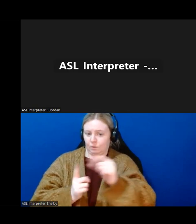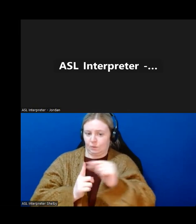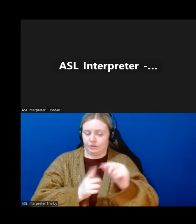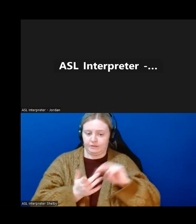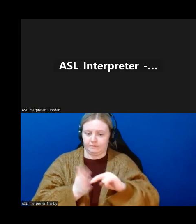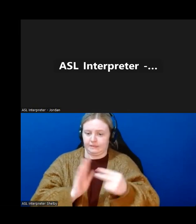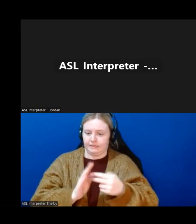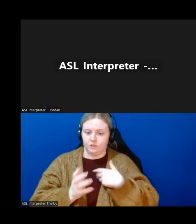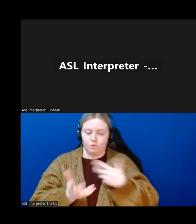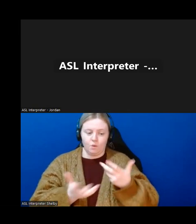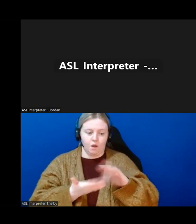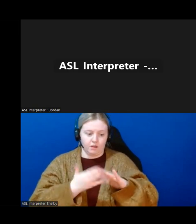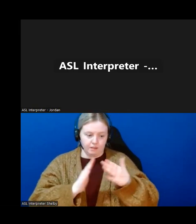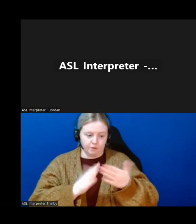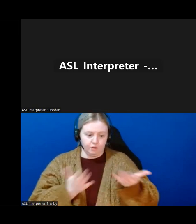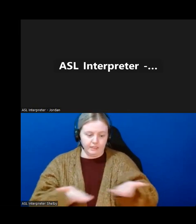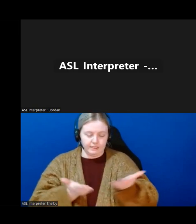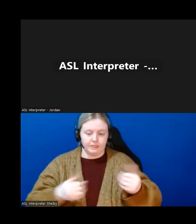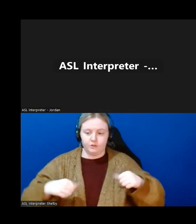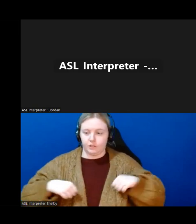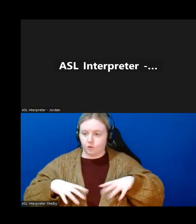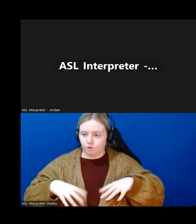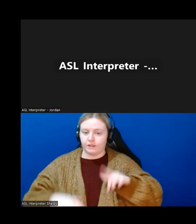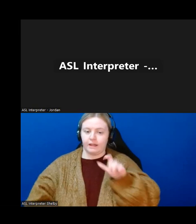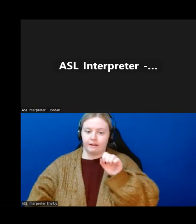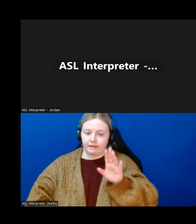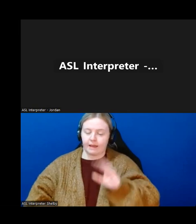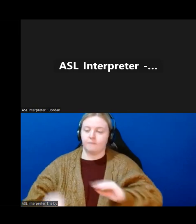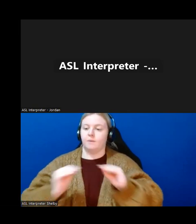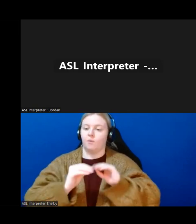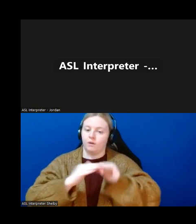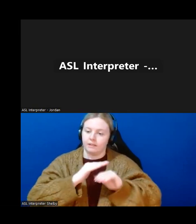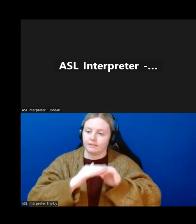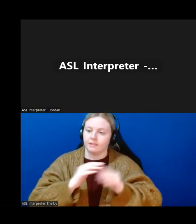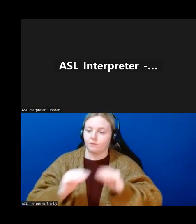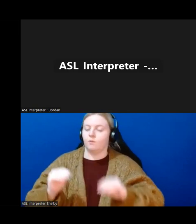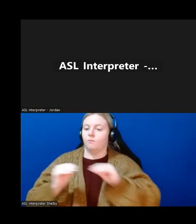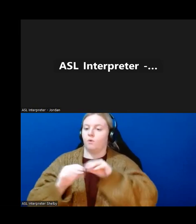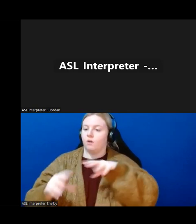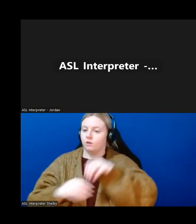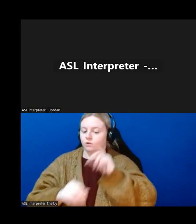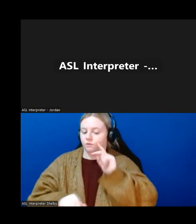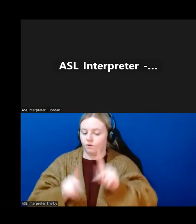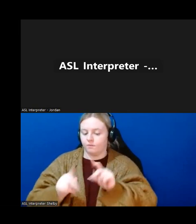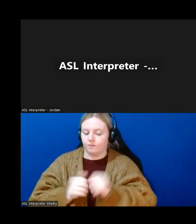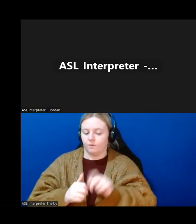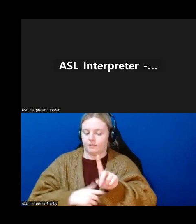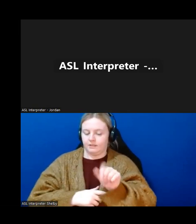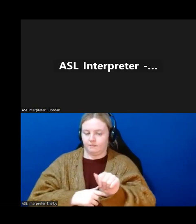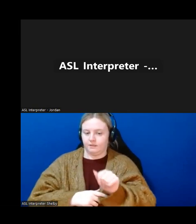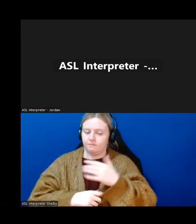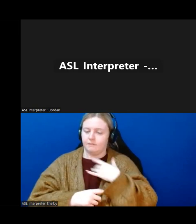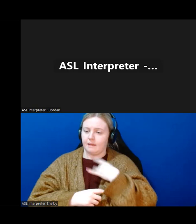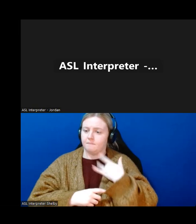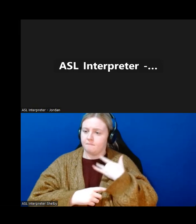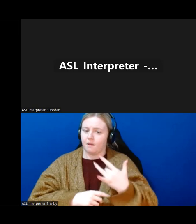community in Newfoundland and Labrador more accessible, more inclusive to people with disabilities and by nature more inclusive